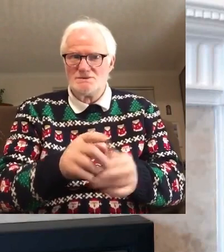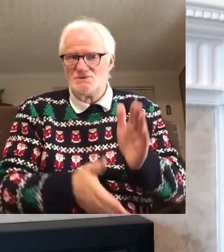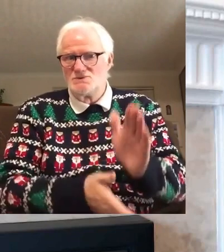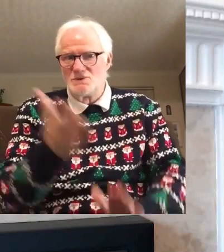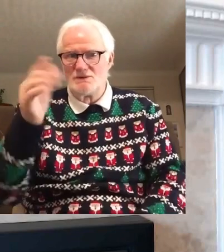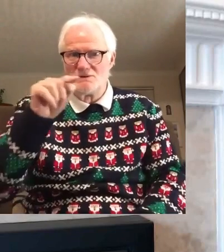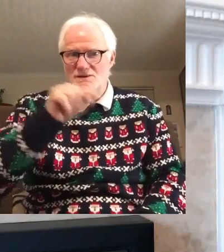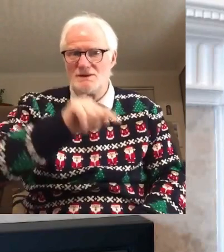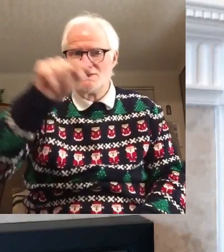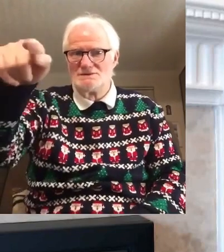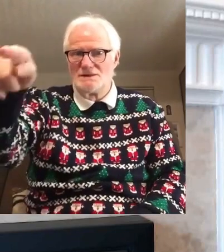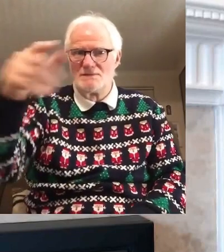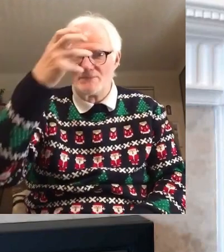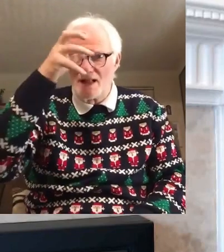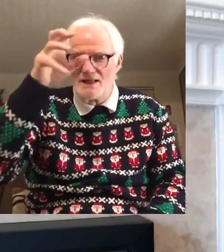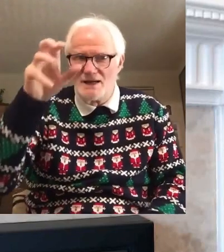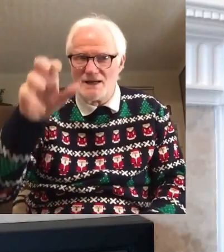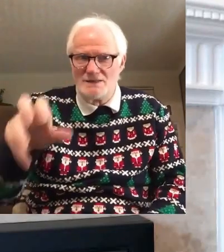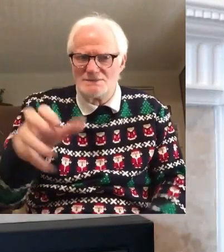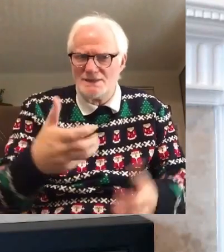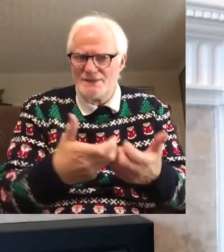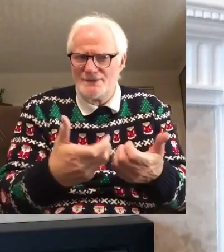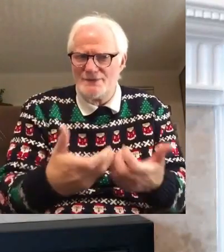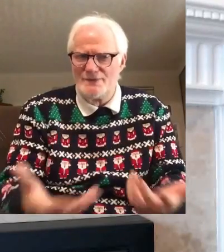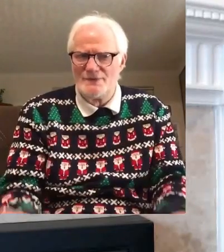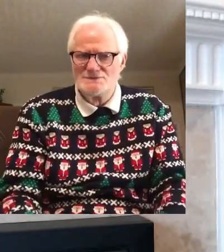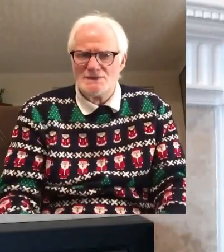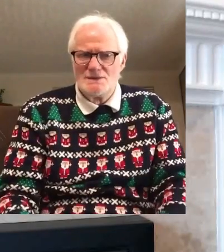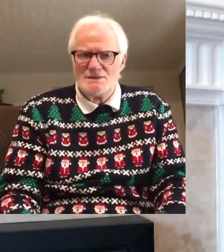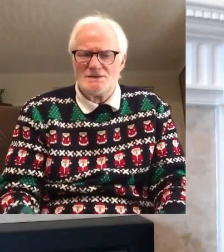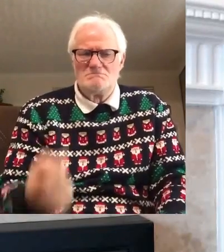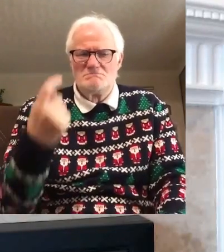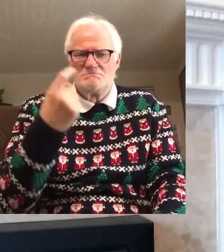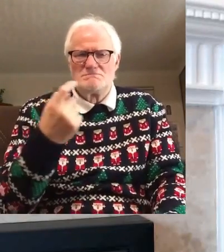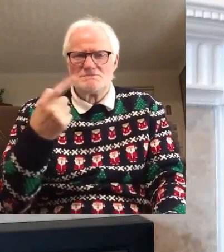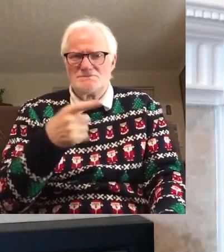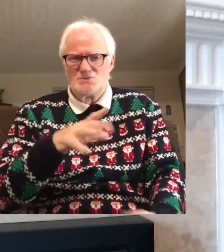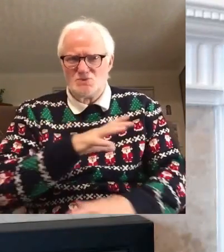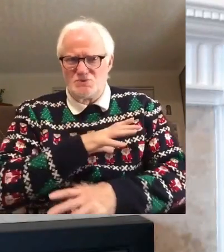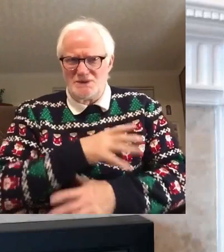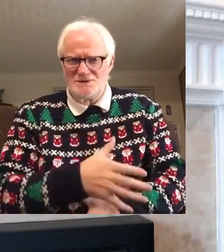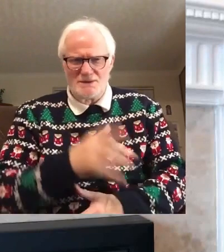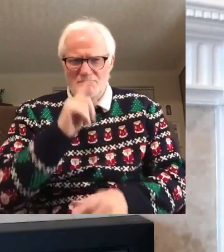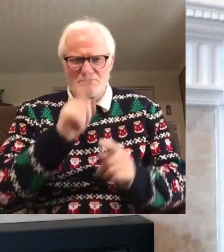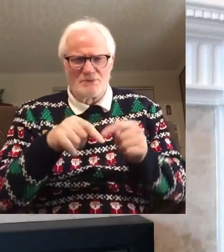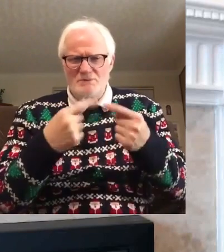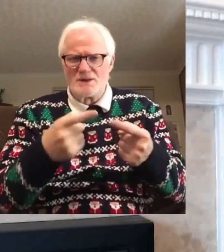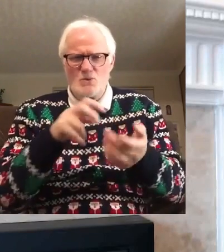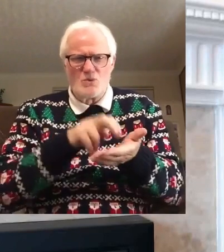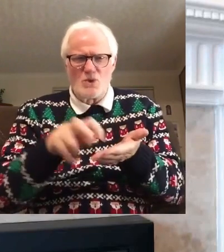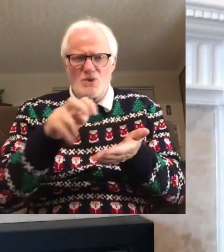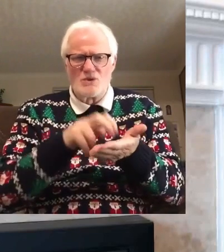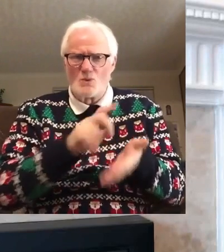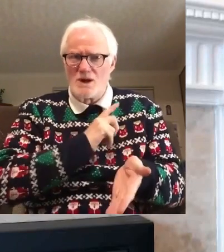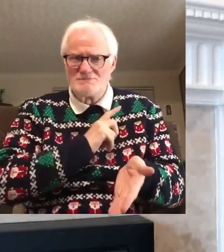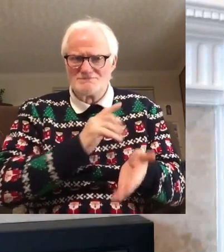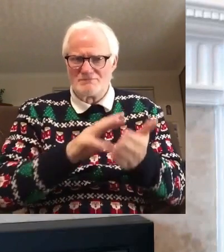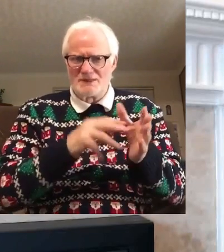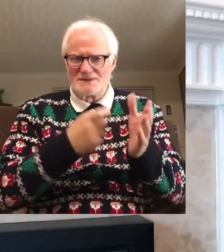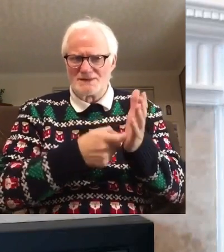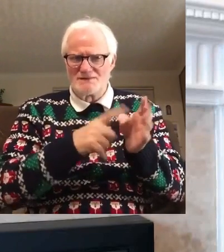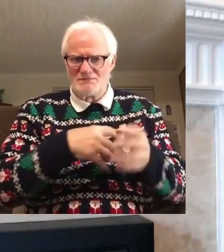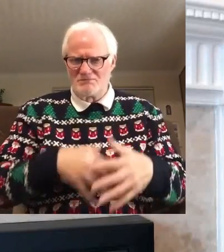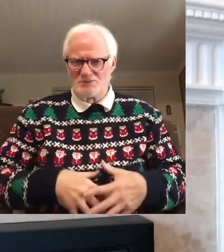Bethlehem is just a small town. But it was best known because the great King David